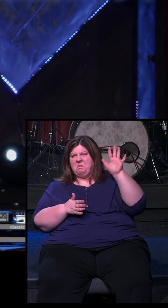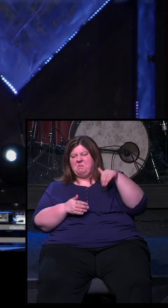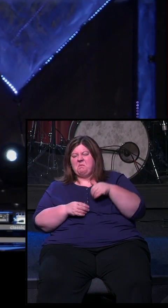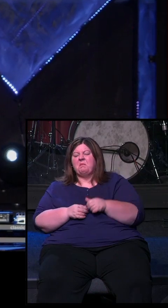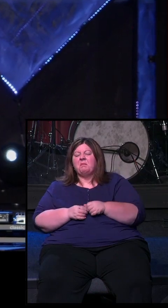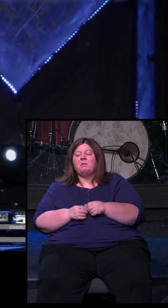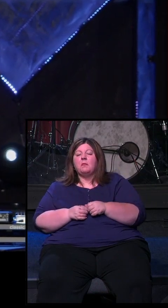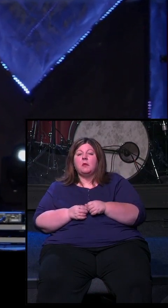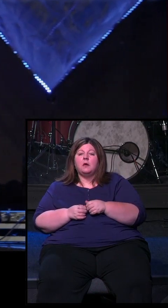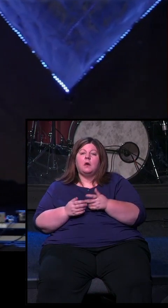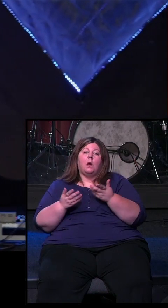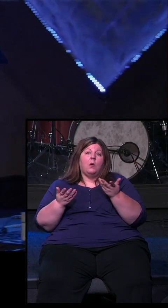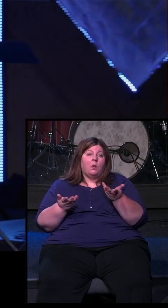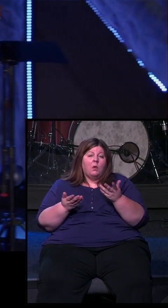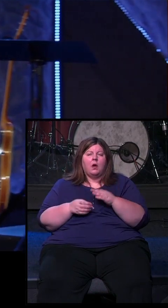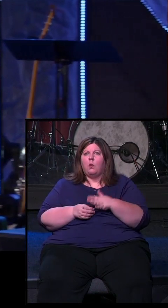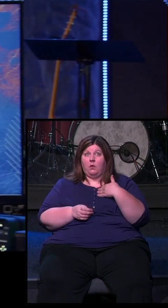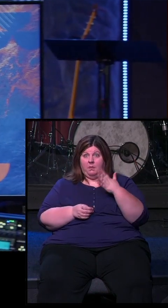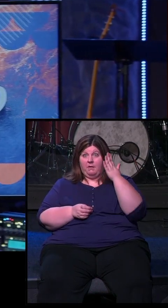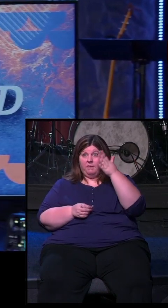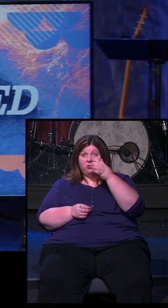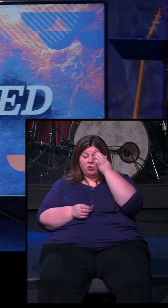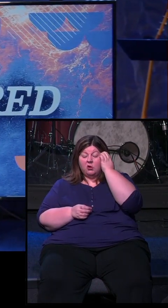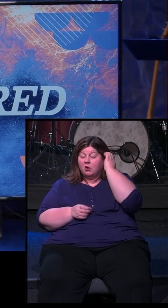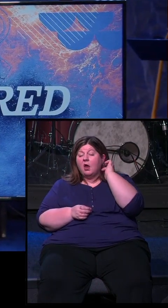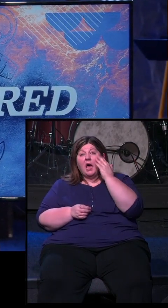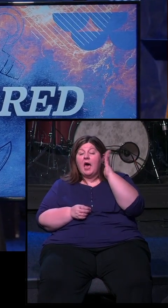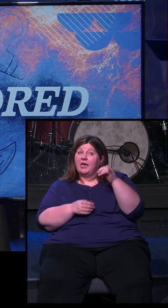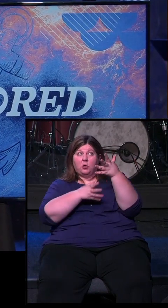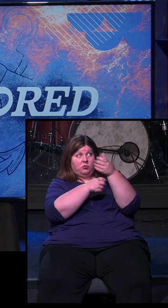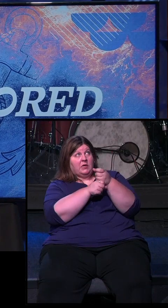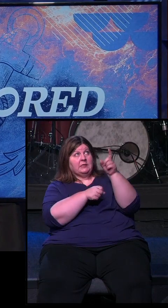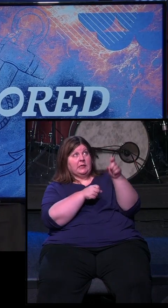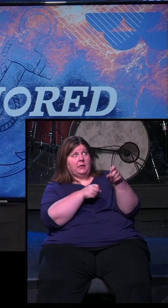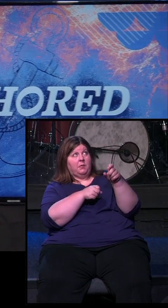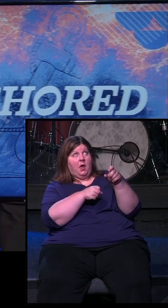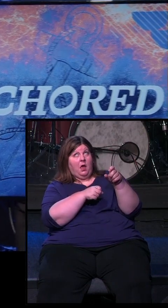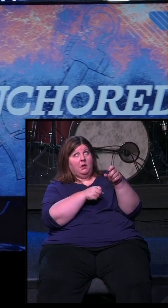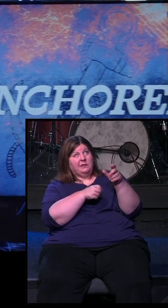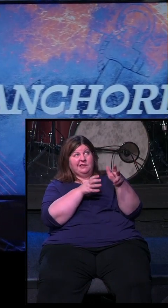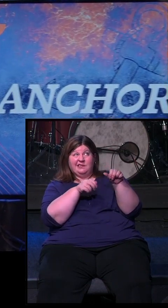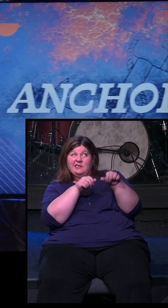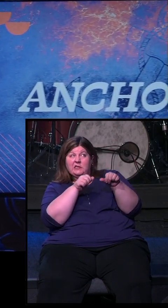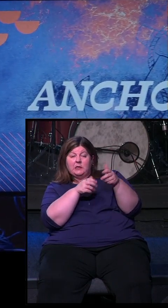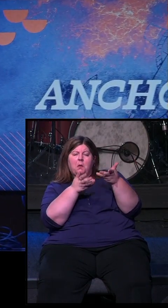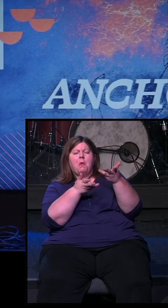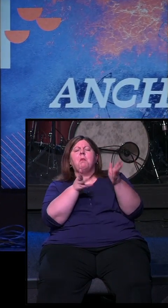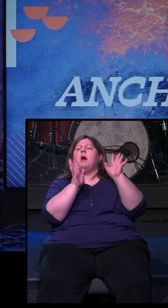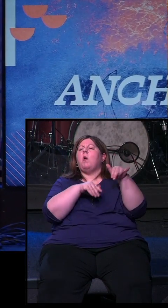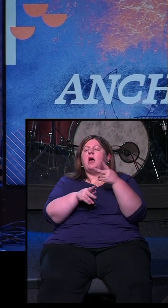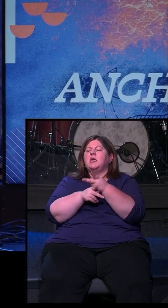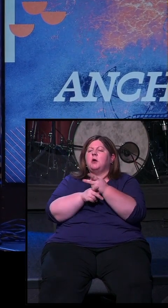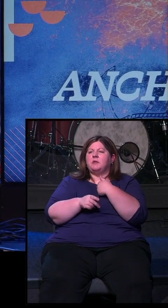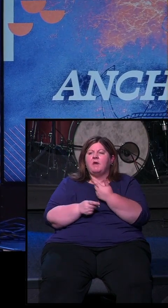God, you know, when it comes to my future, I know I should trust you, but maybe I better take matters into my own hands. I'm waiting for